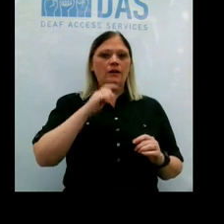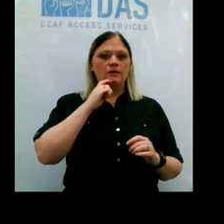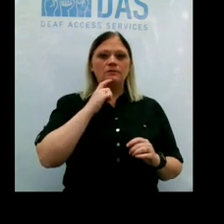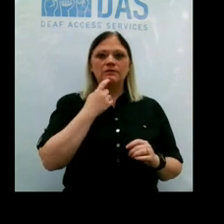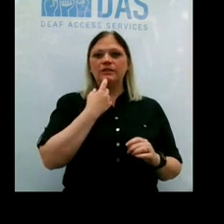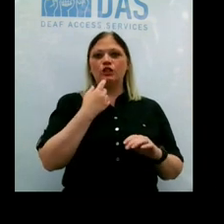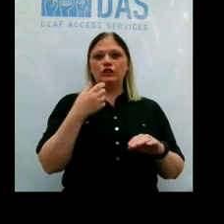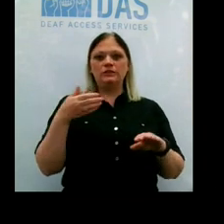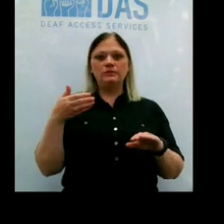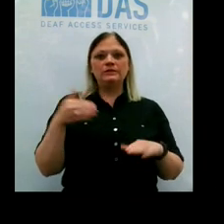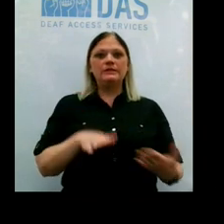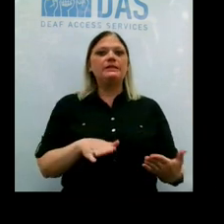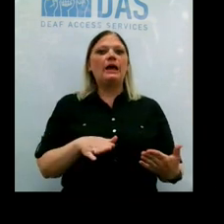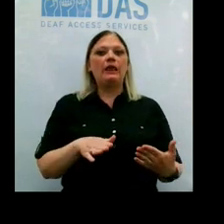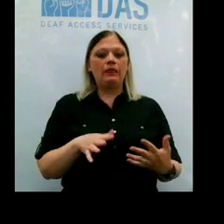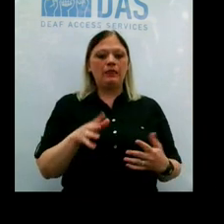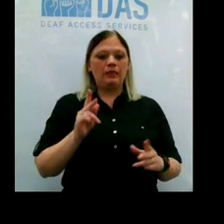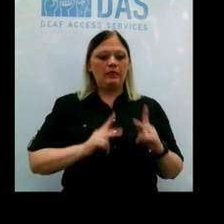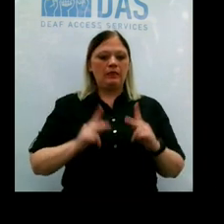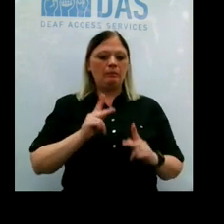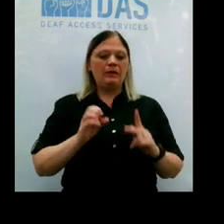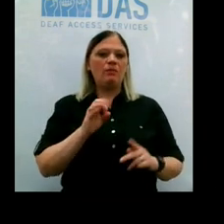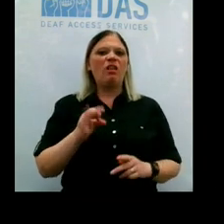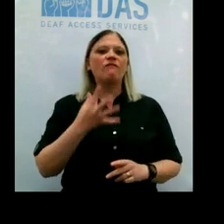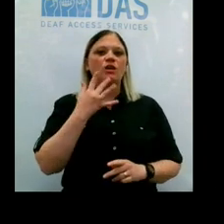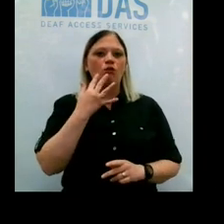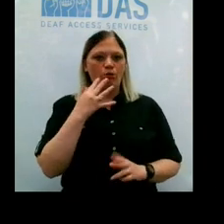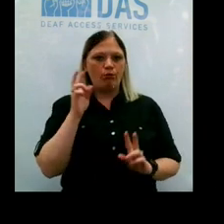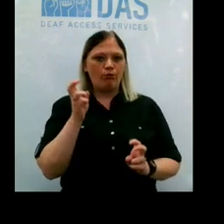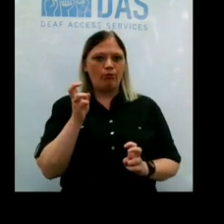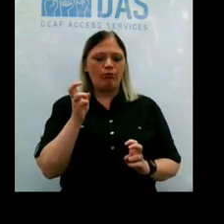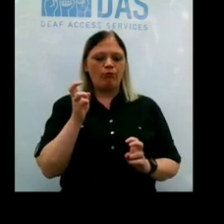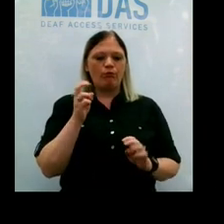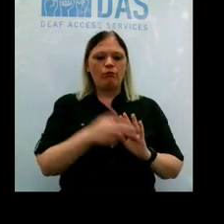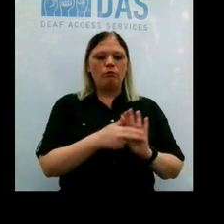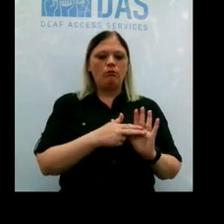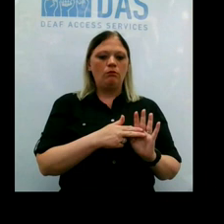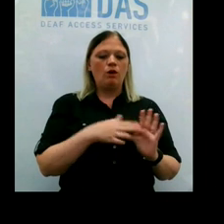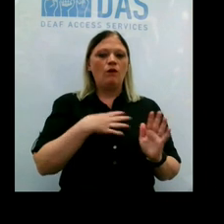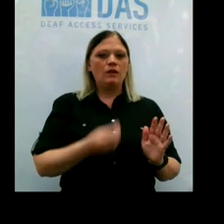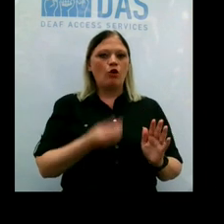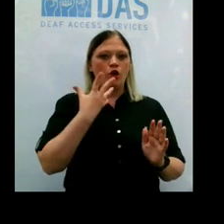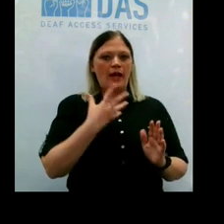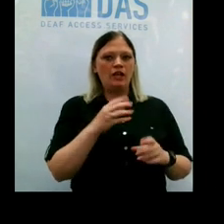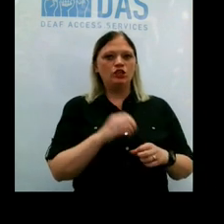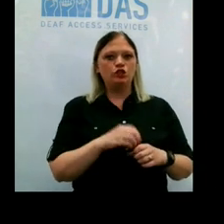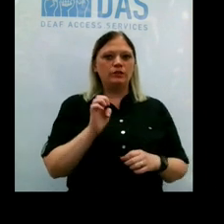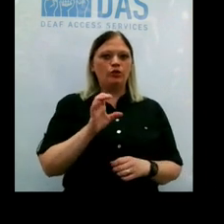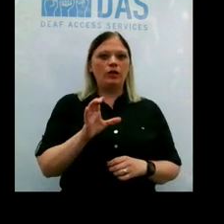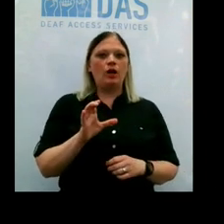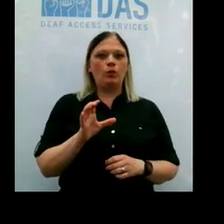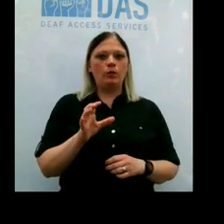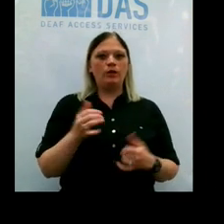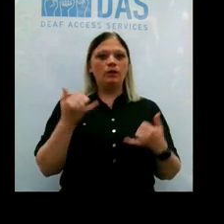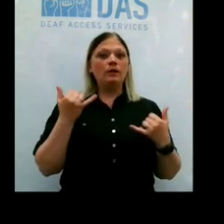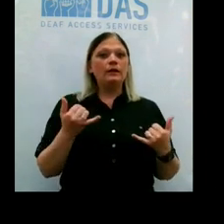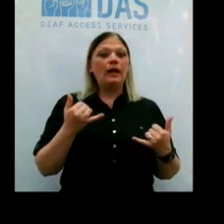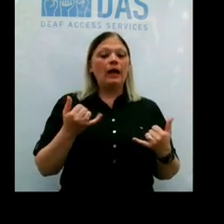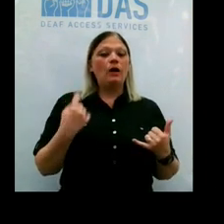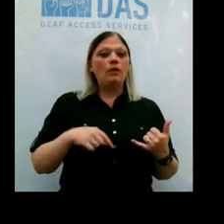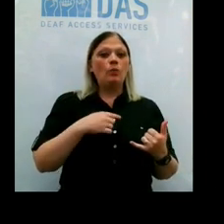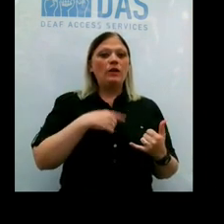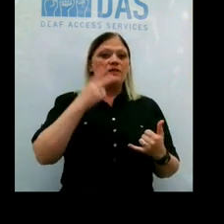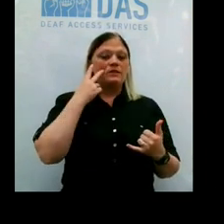among people of color compared to people who are classified and Caucasians in Erie County, you know, now that we've seen,